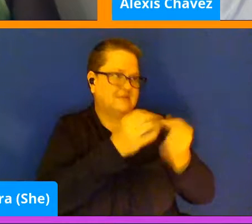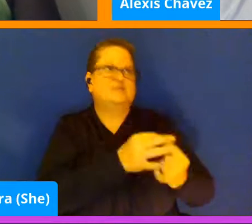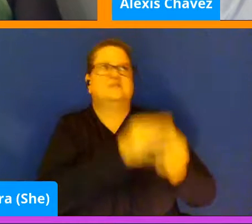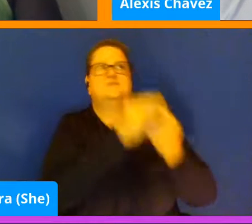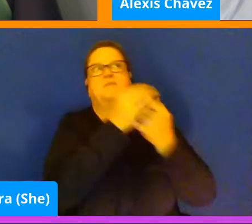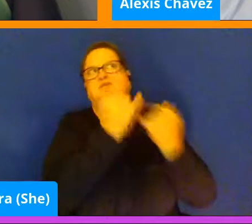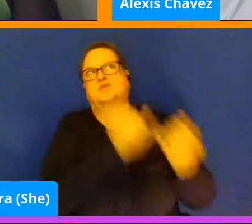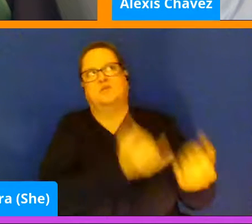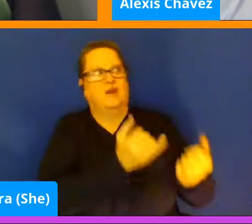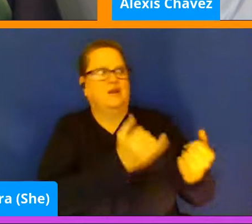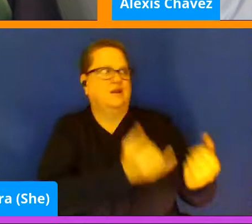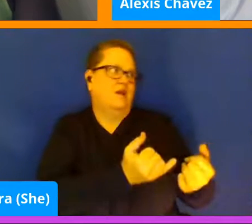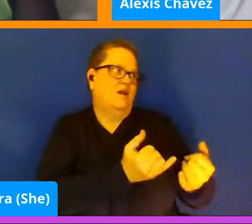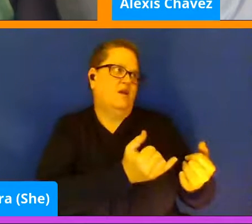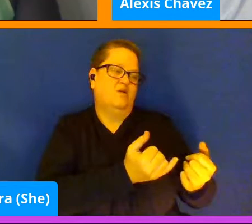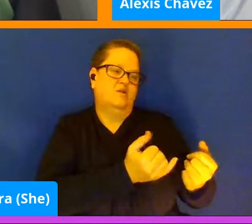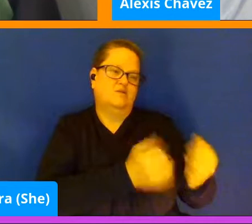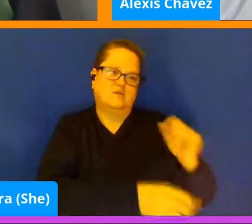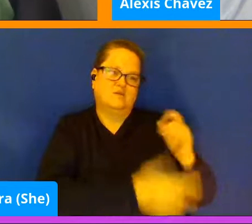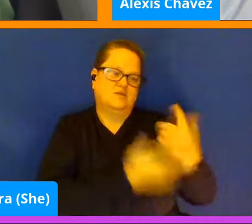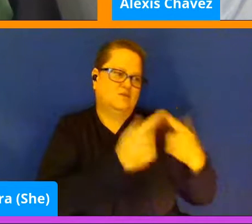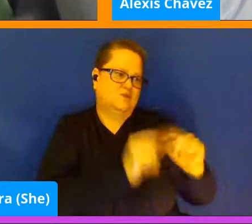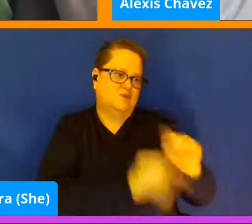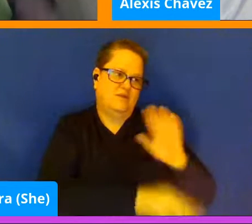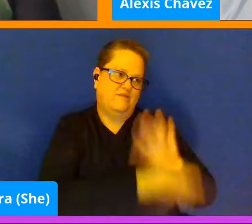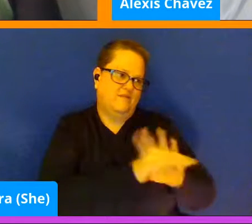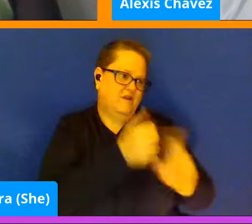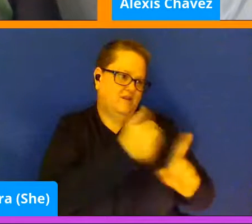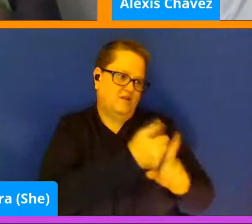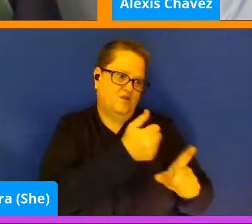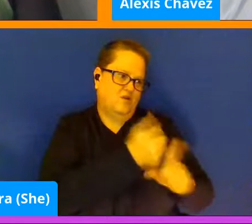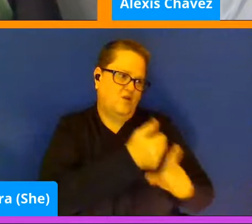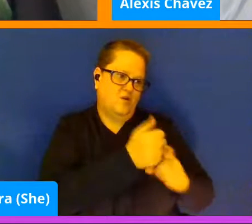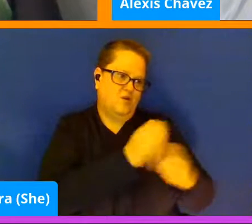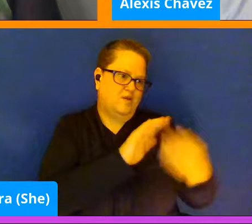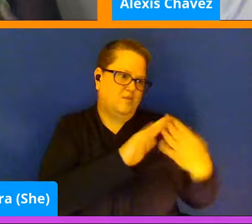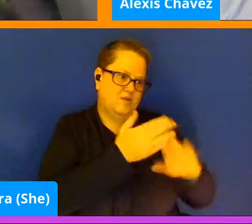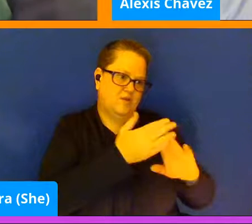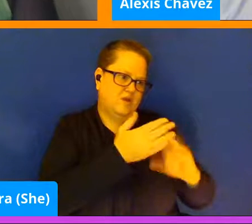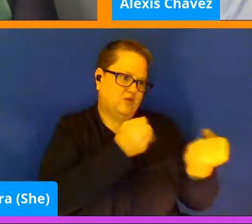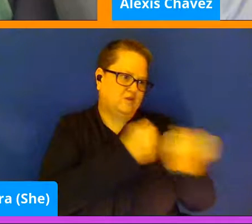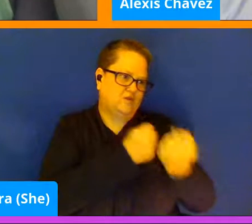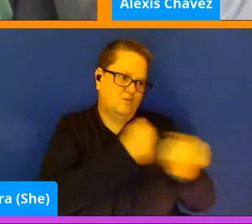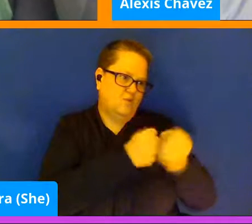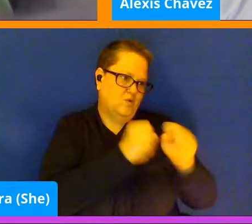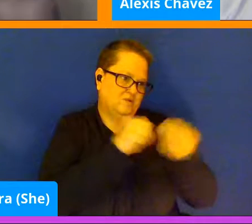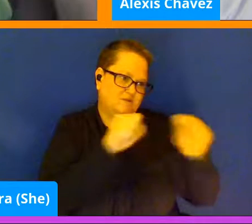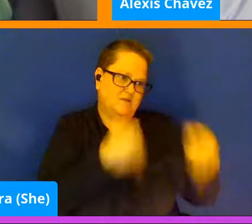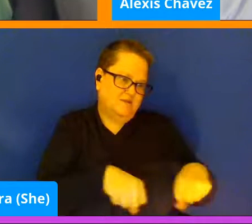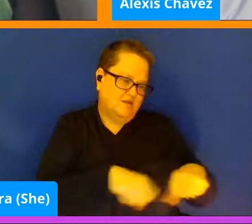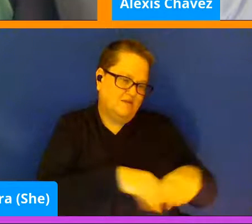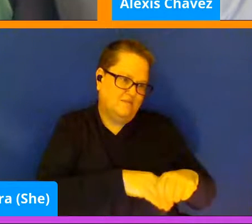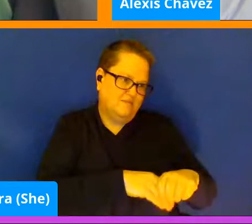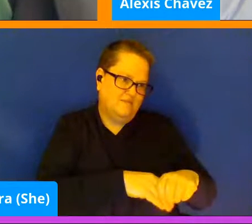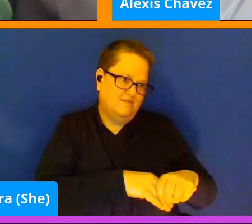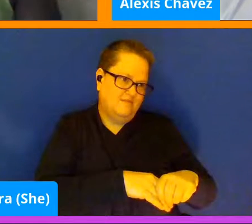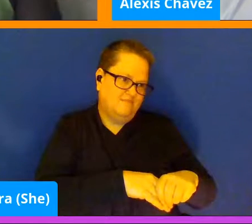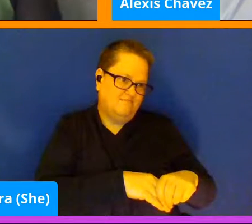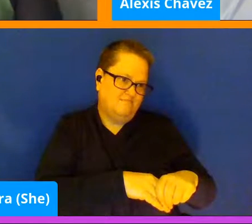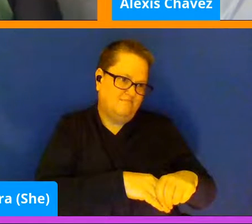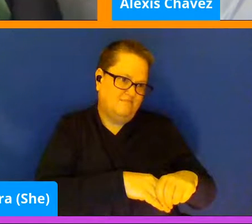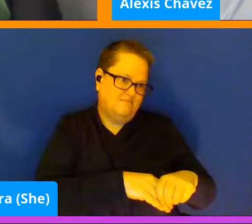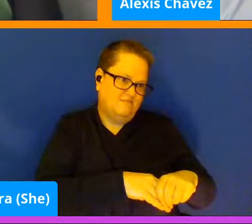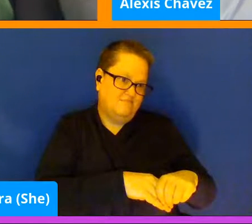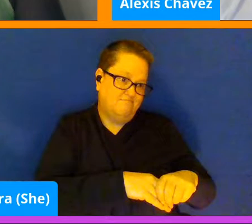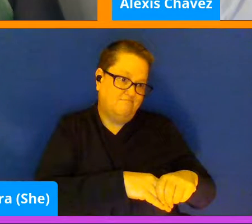and find your own community, your own support system, even if it's not within your own, like,